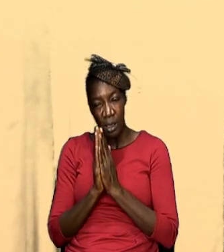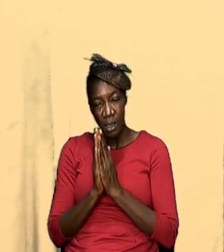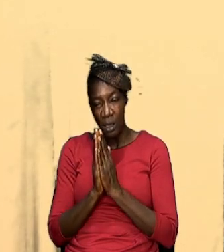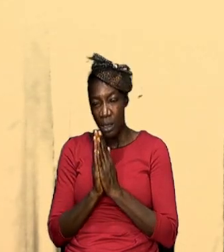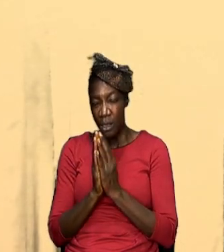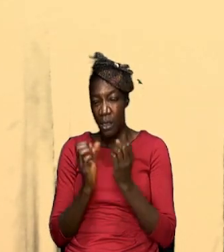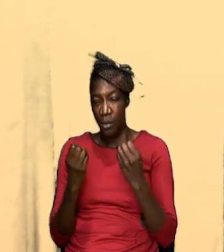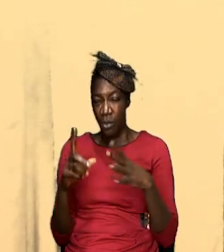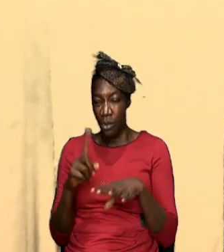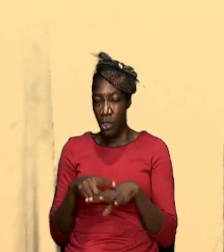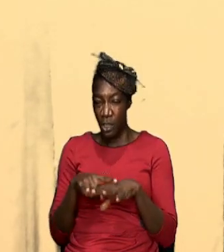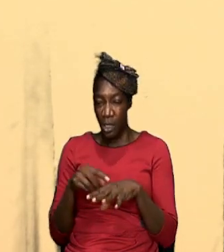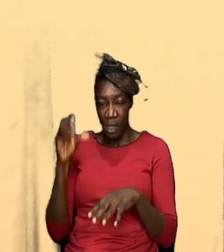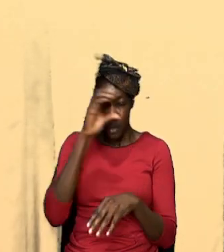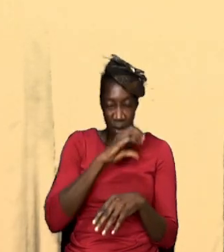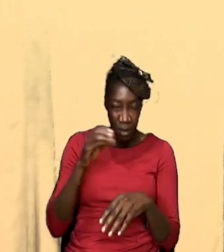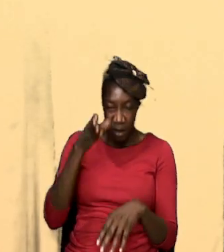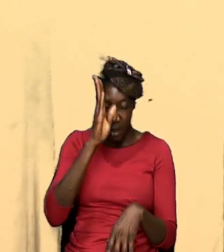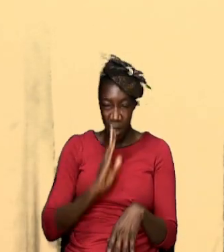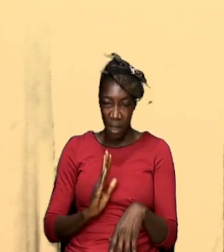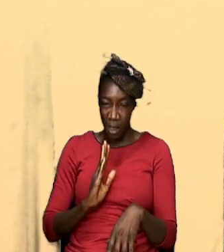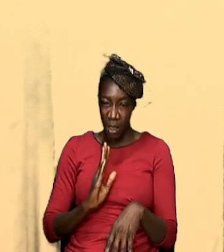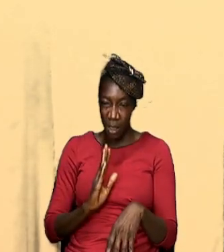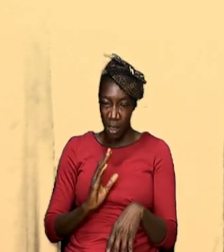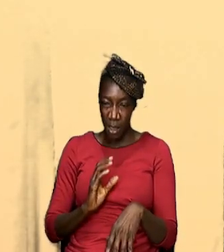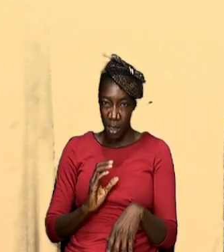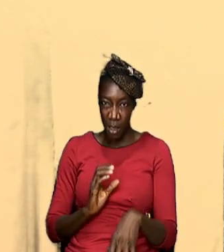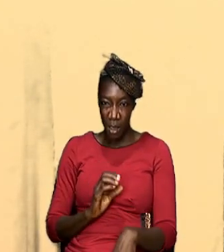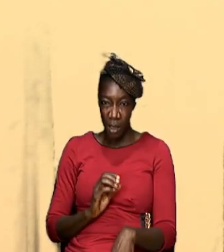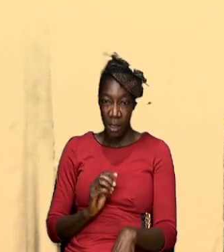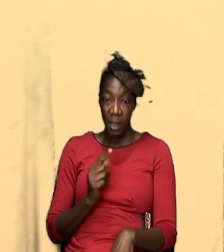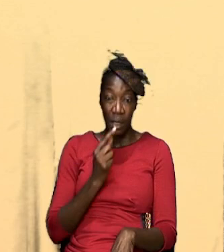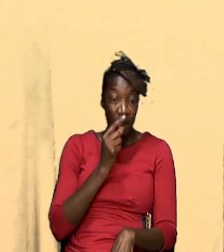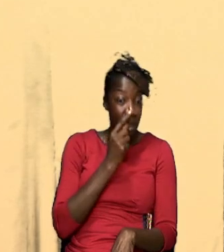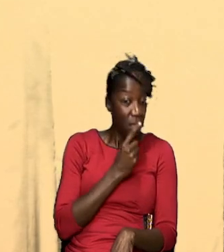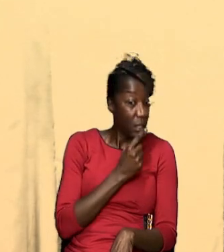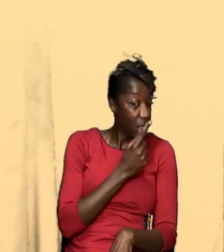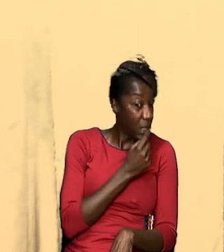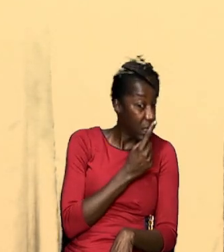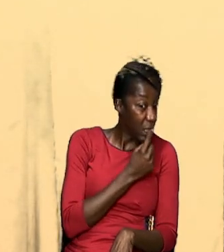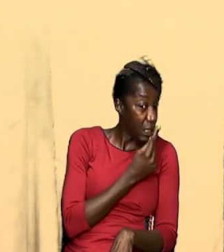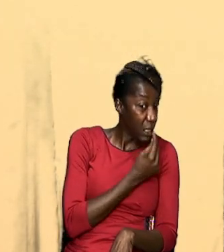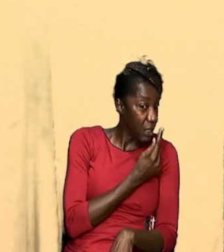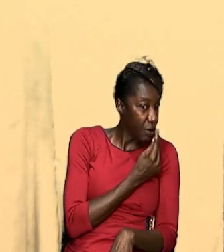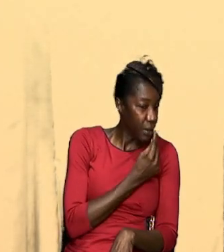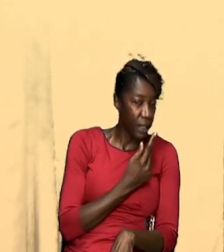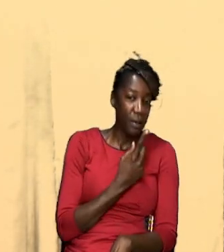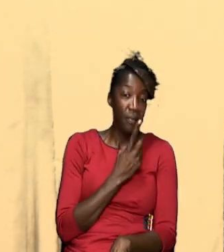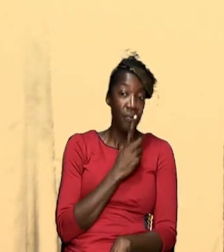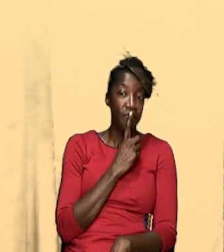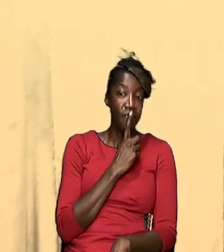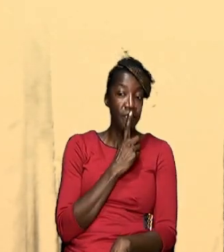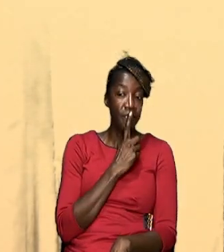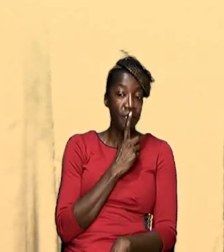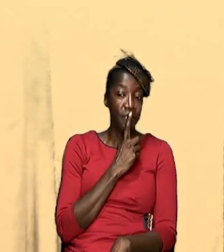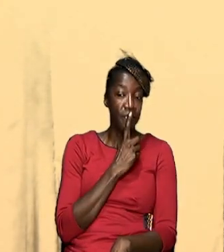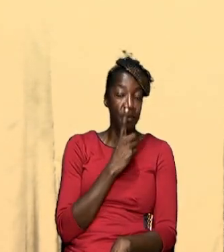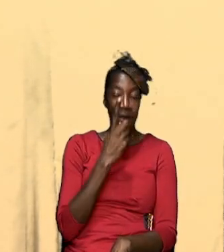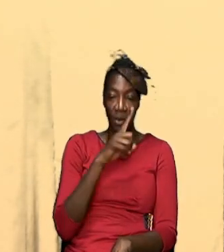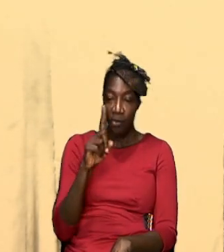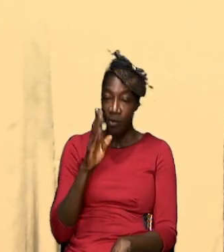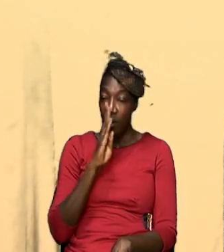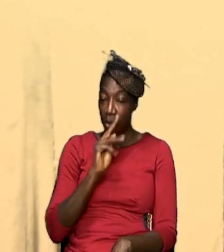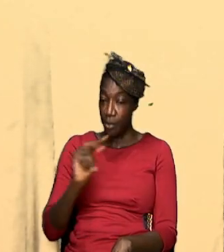time to see God the secret I believe the secret for being a